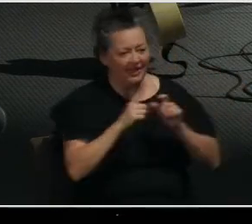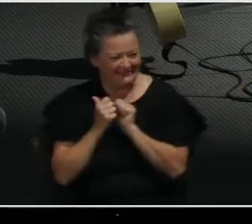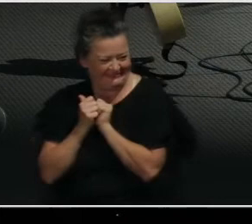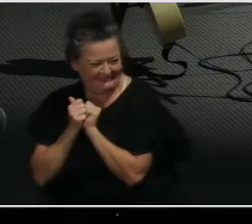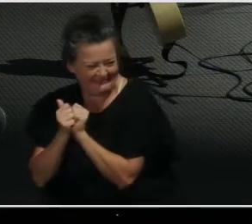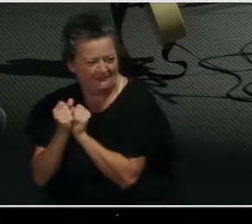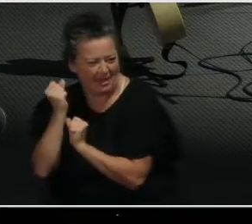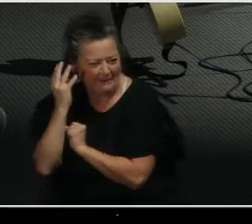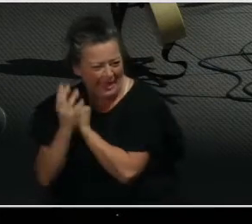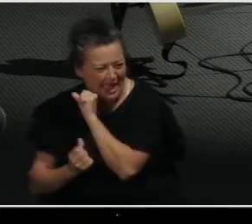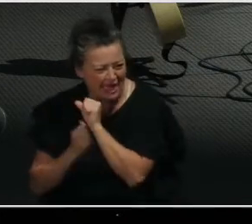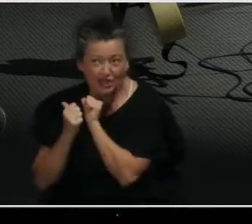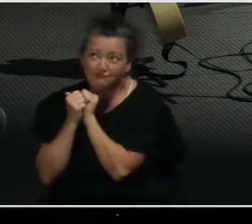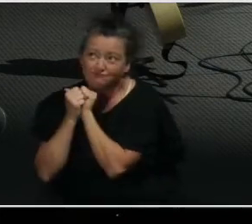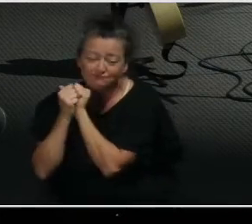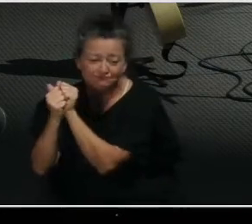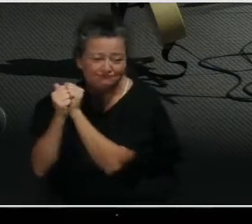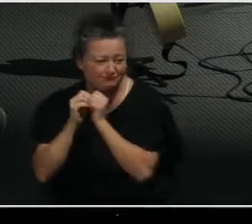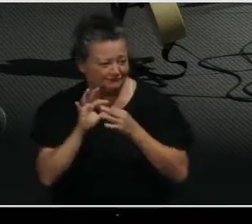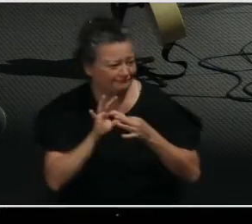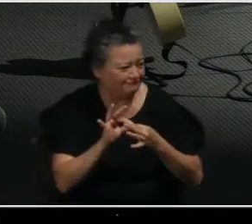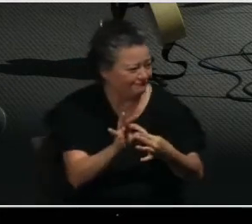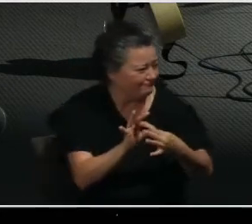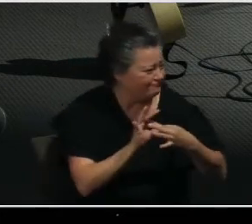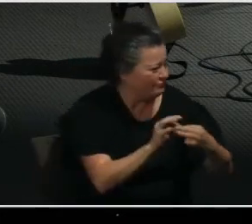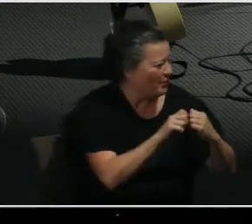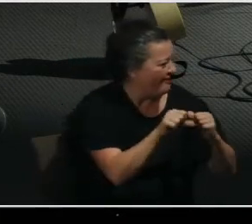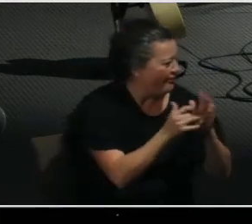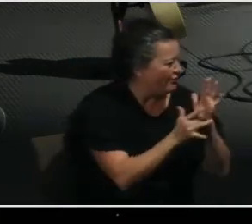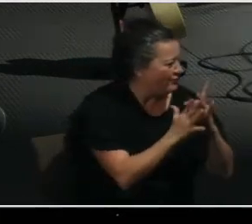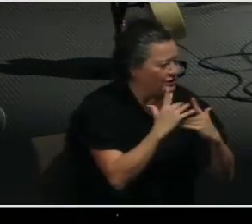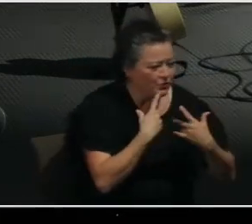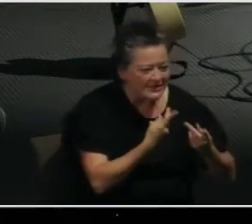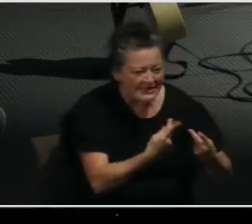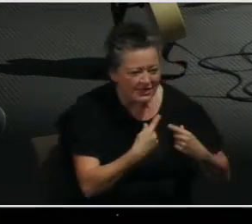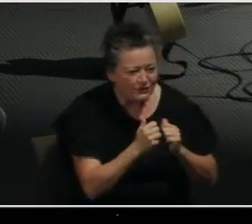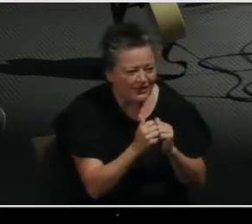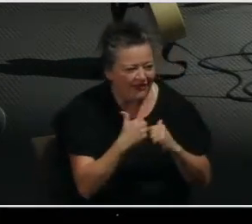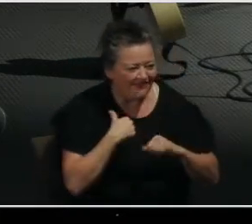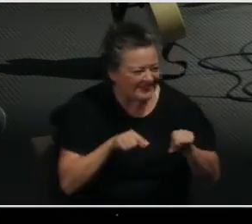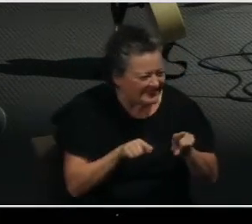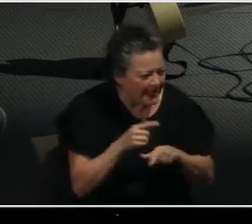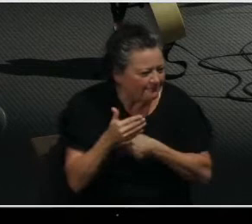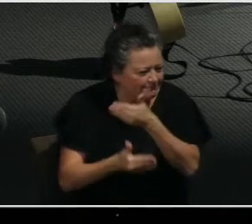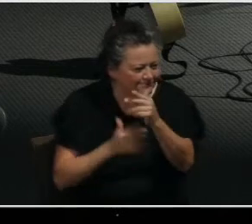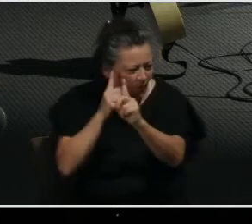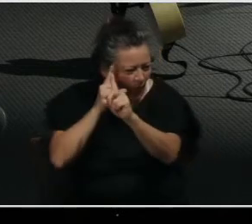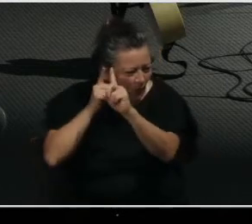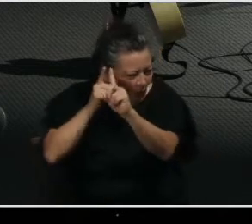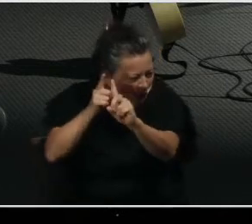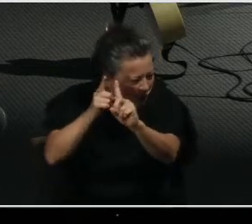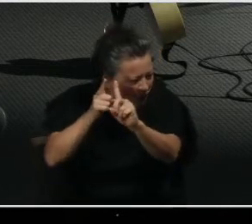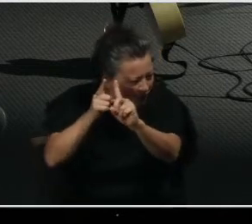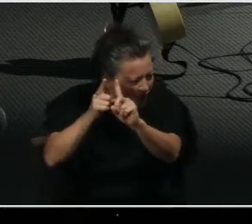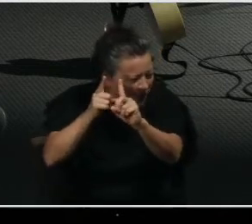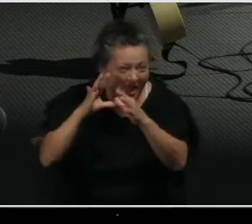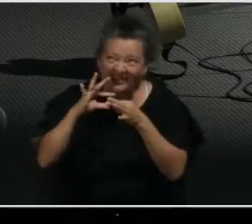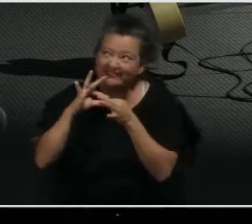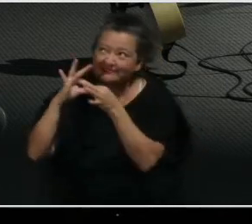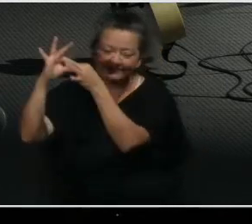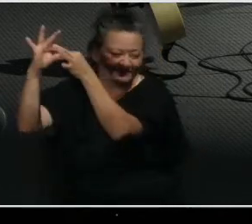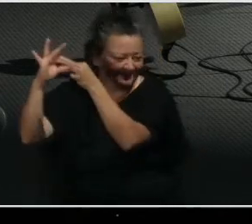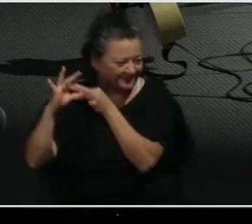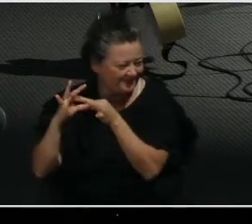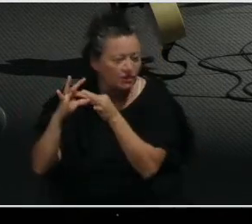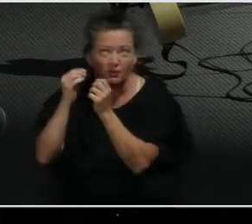living in community with other Christians who walk with us. So that's the big prayer request